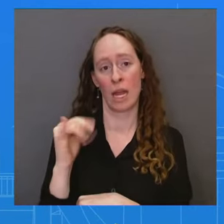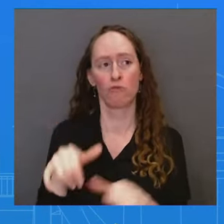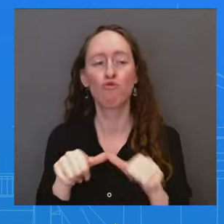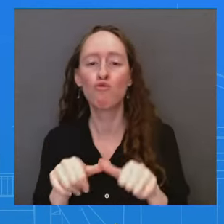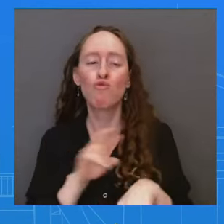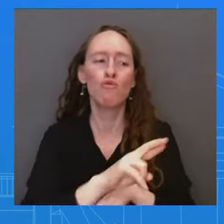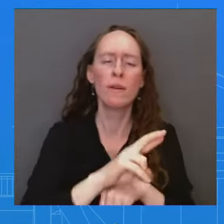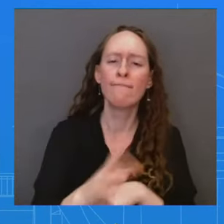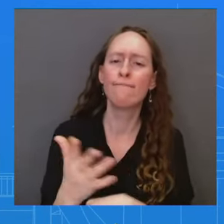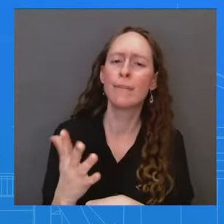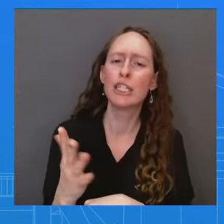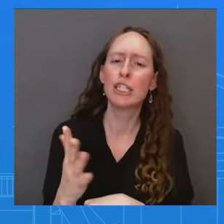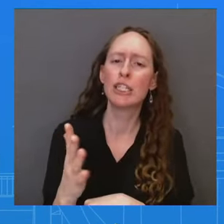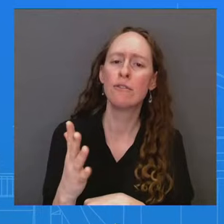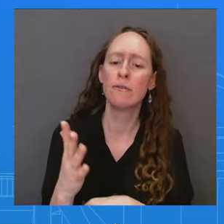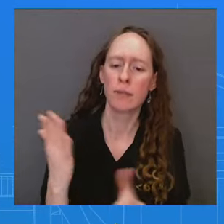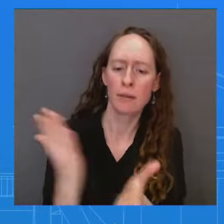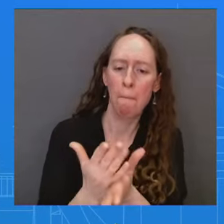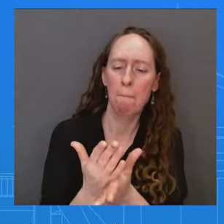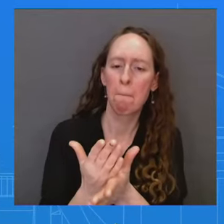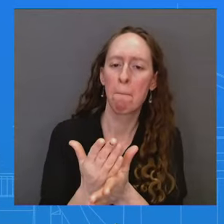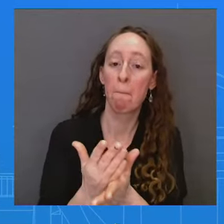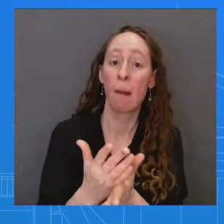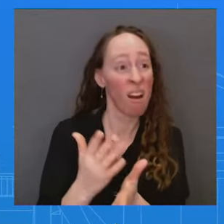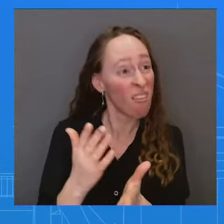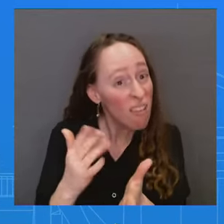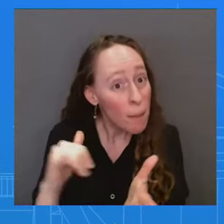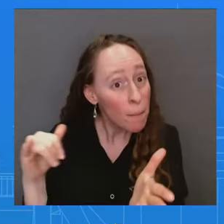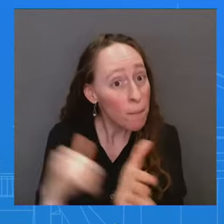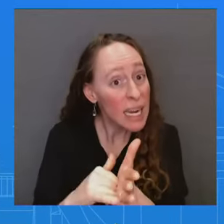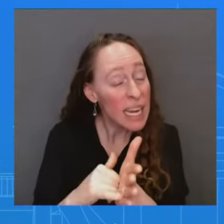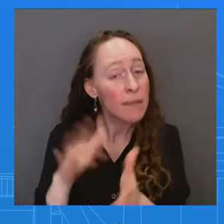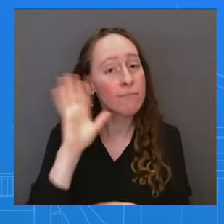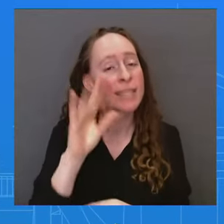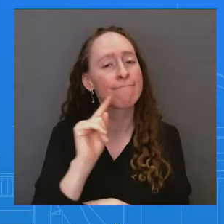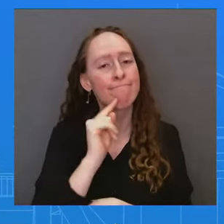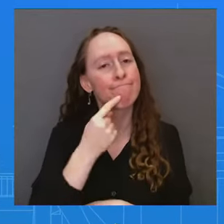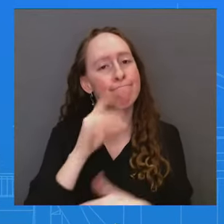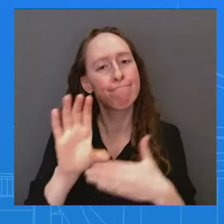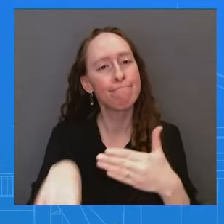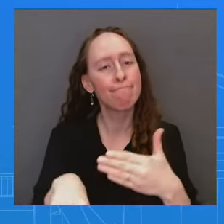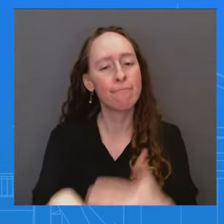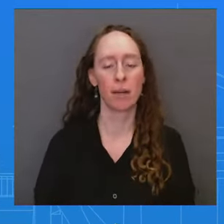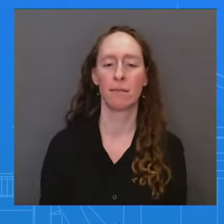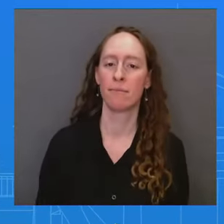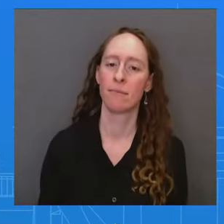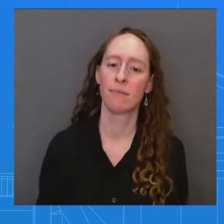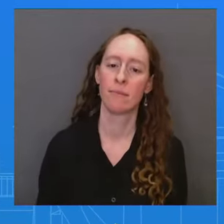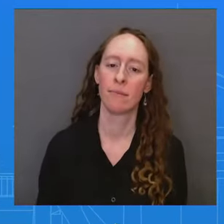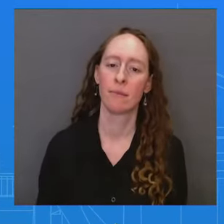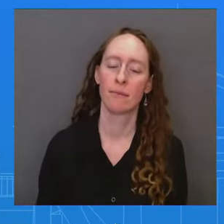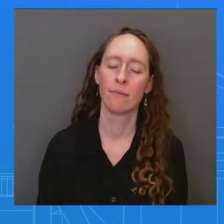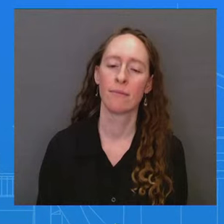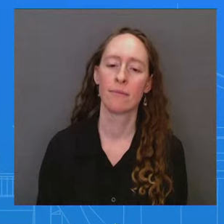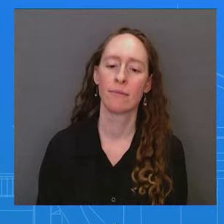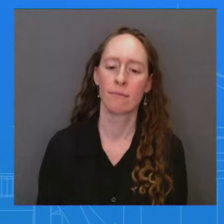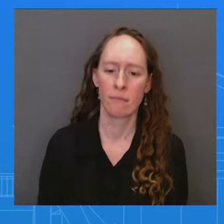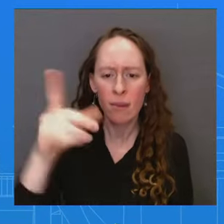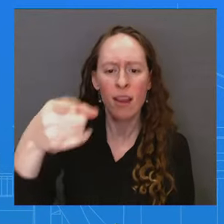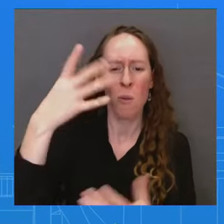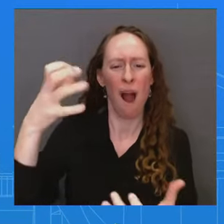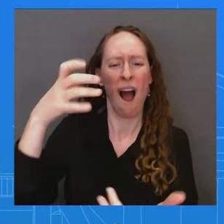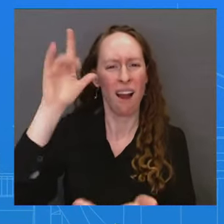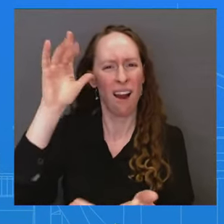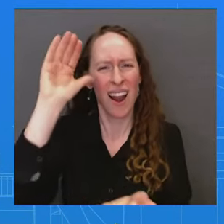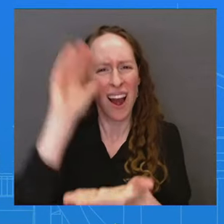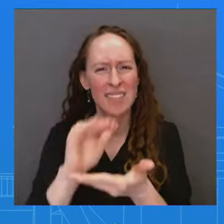talked about the U.S. having discussions with the Israelis to lower the intensity of fighting. When are we going to see that happen? Secretary you'll have to talk to these Israeli Defense Forces